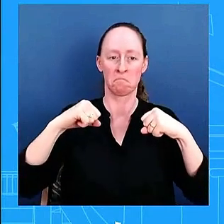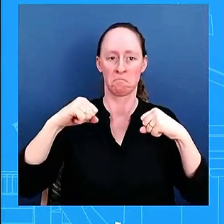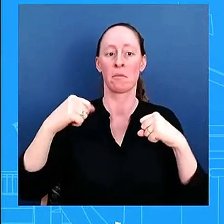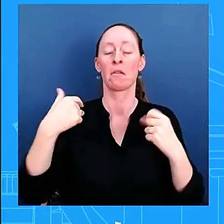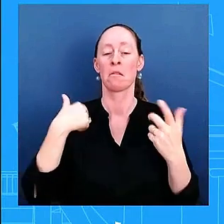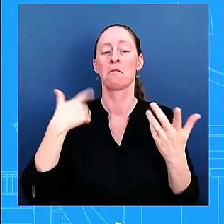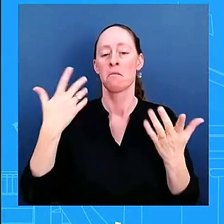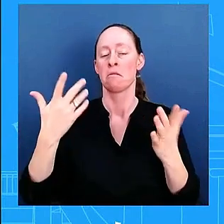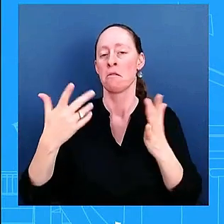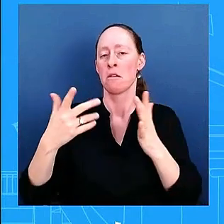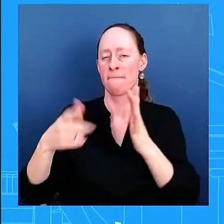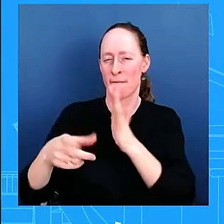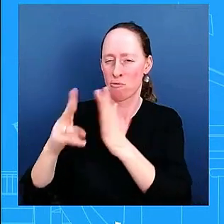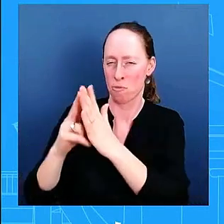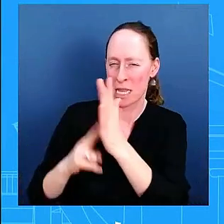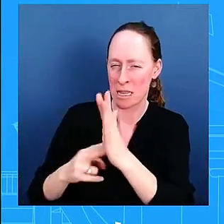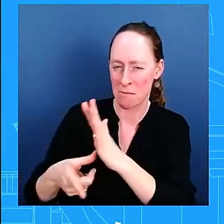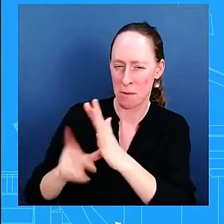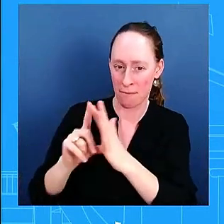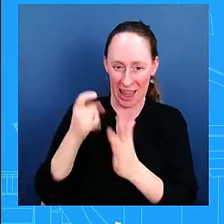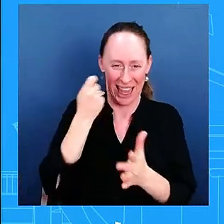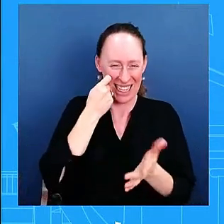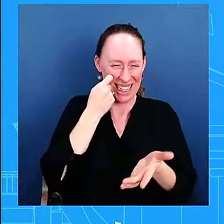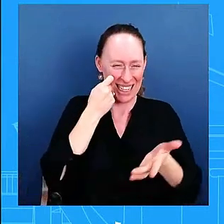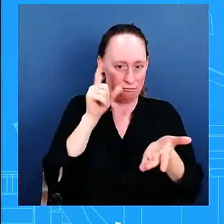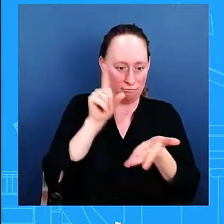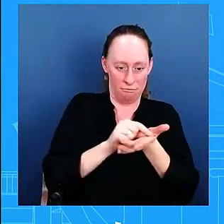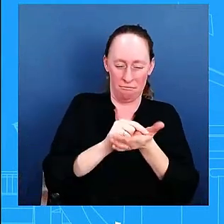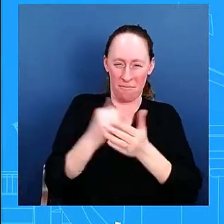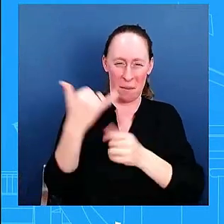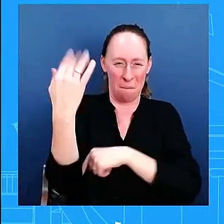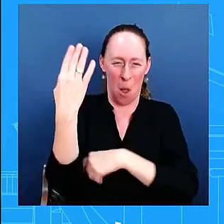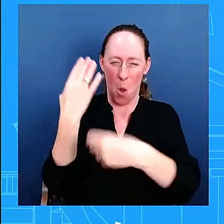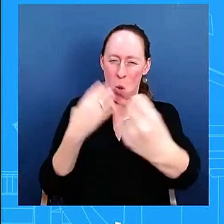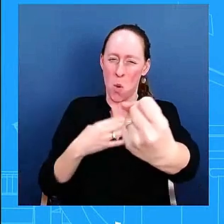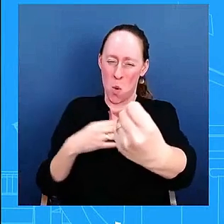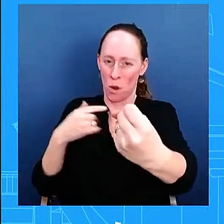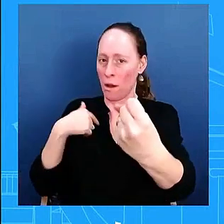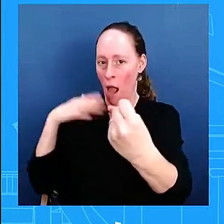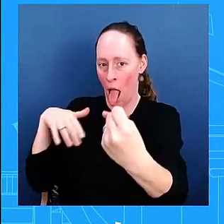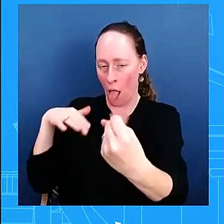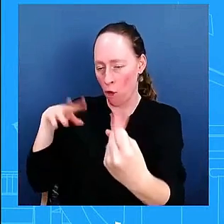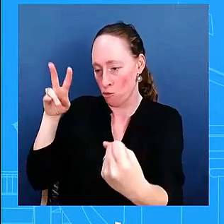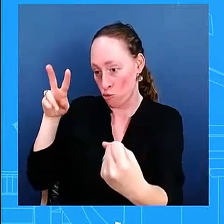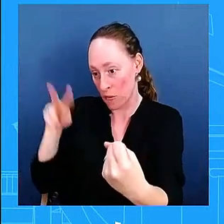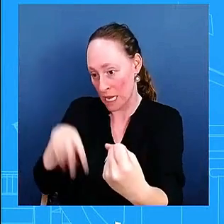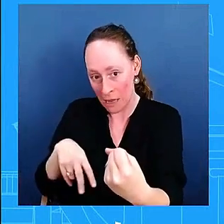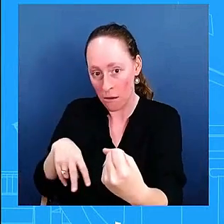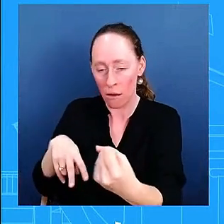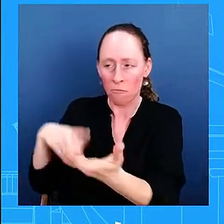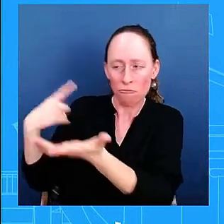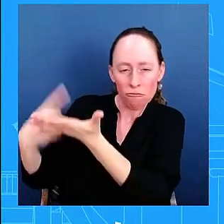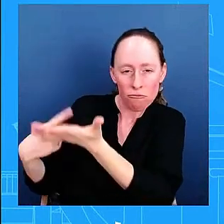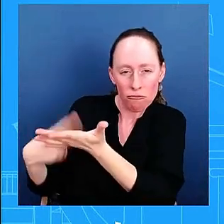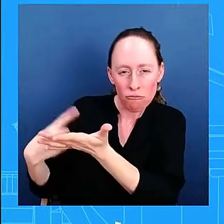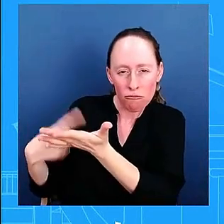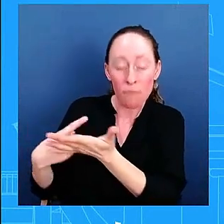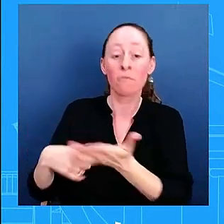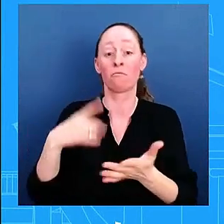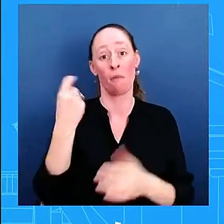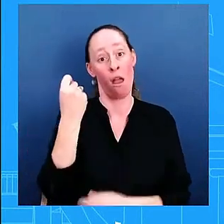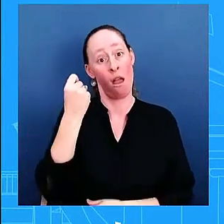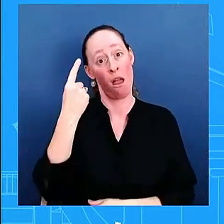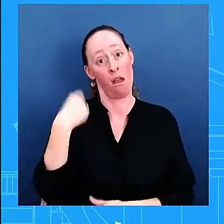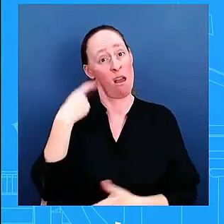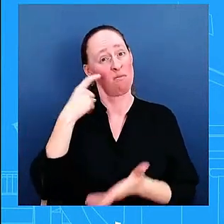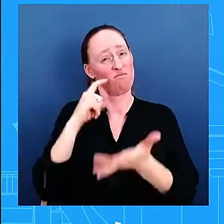you just said it just came out uh this morning so uh you know and and i would add secret service has also acknowledged uh their own